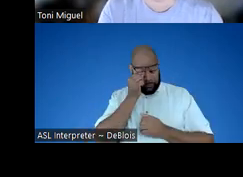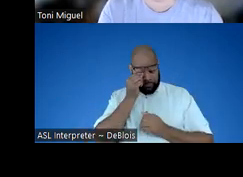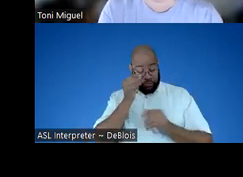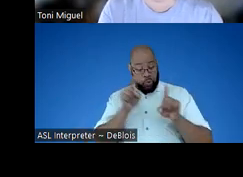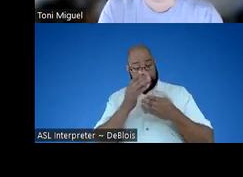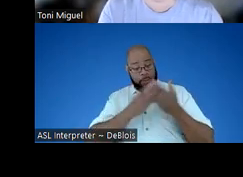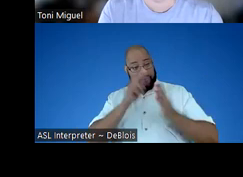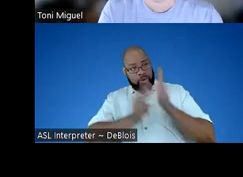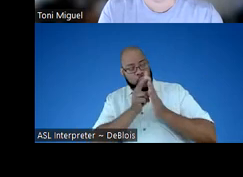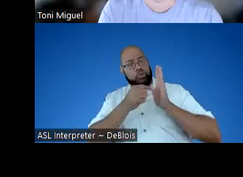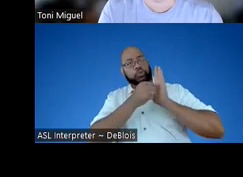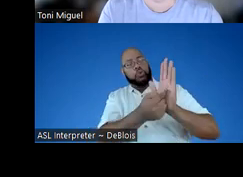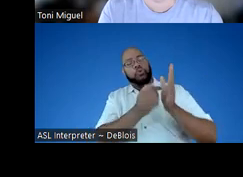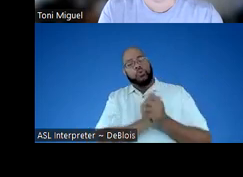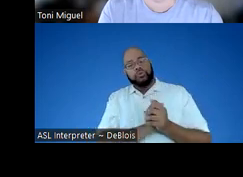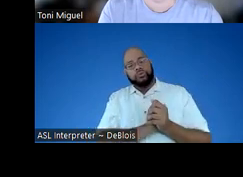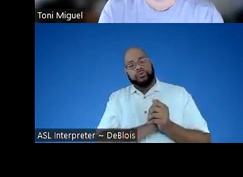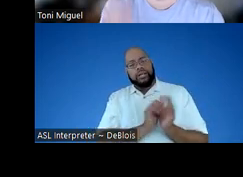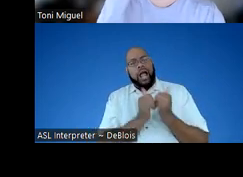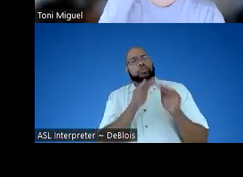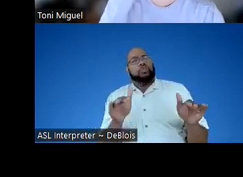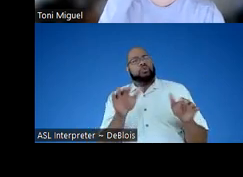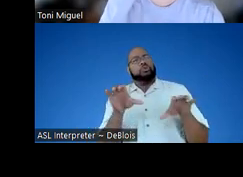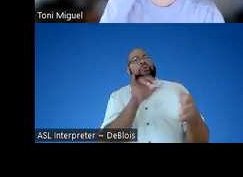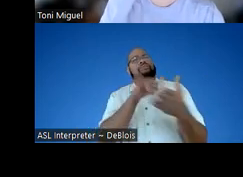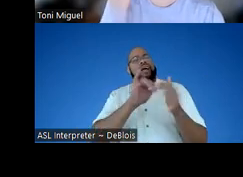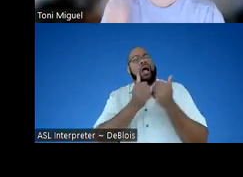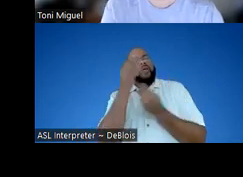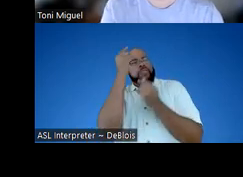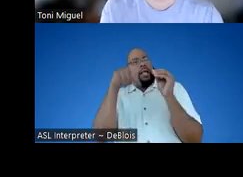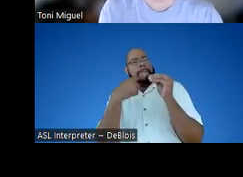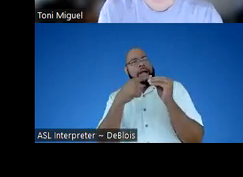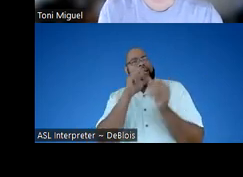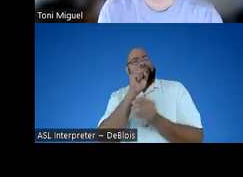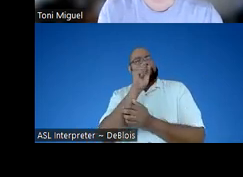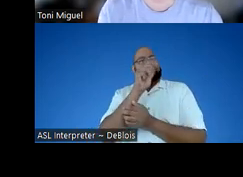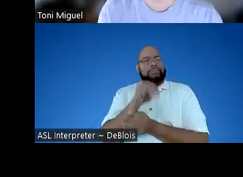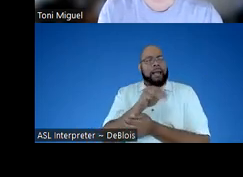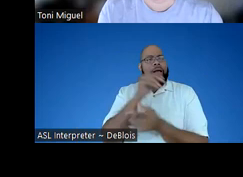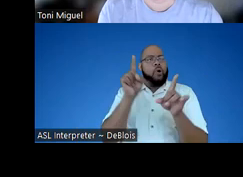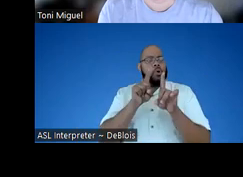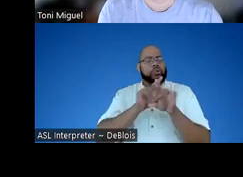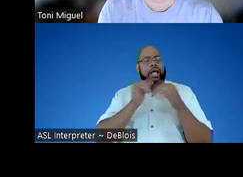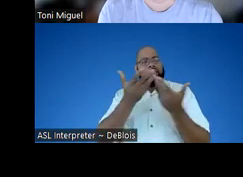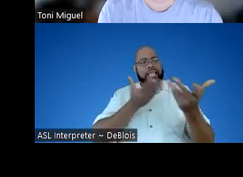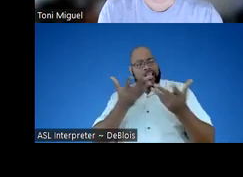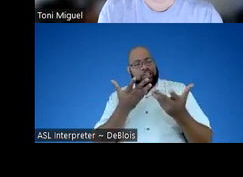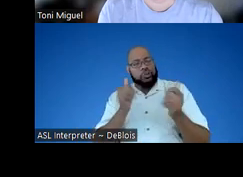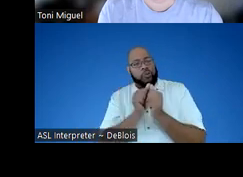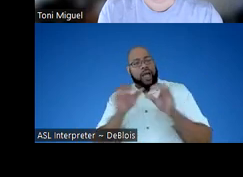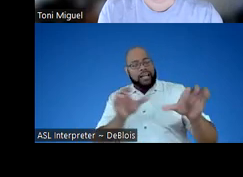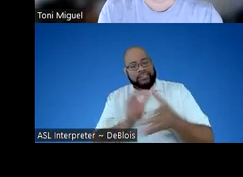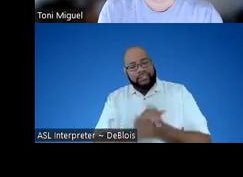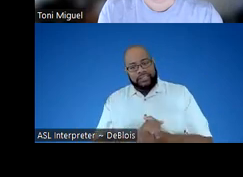videos that showcase how children are doing this, how they're thinking about STEM, and also how they're engaging with the activity.